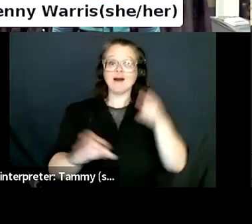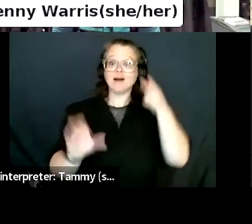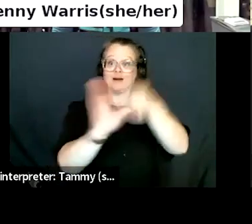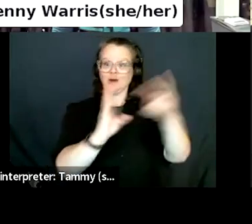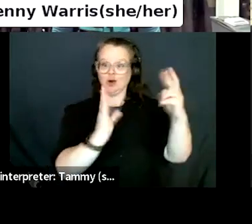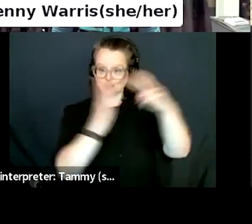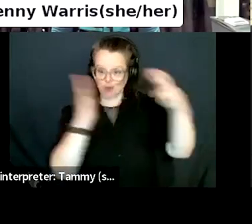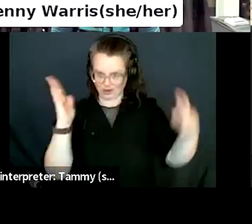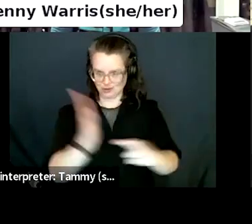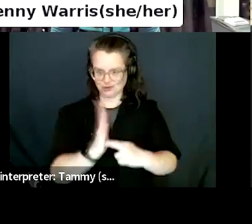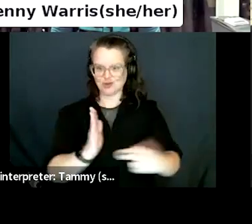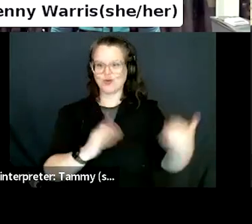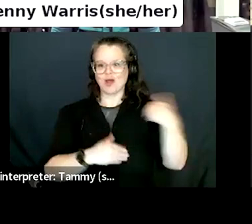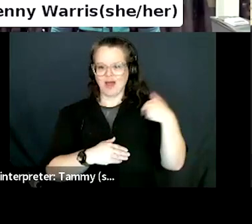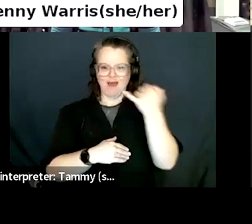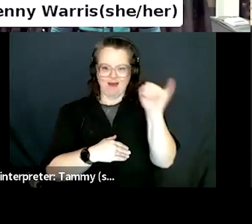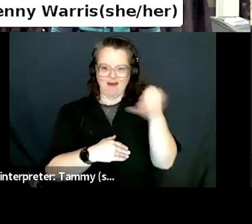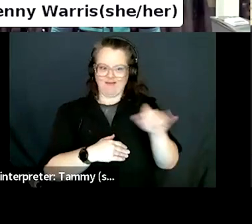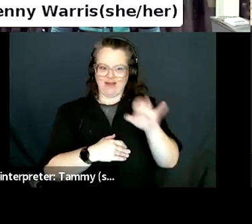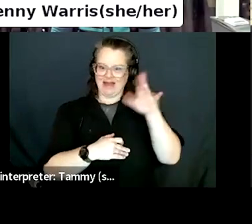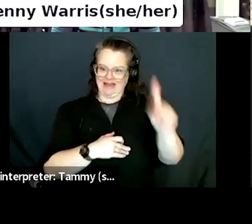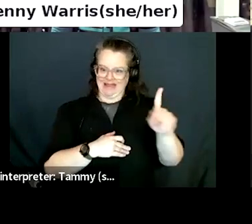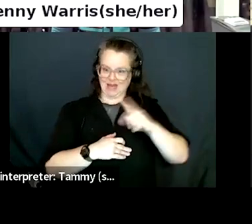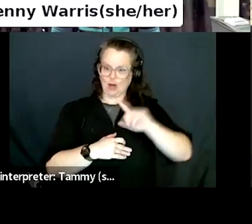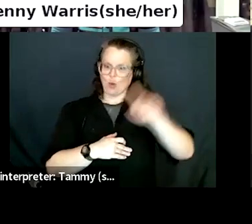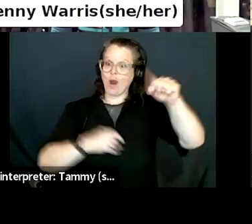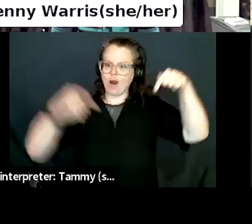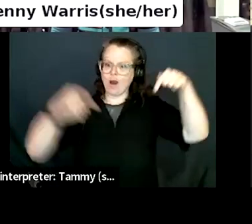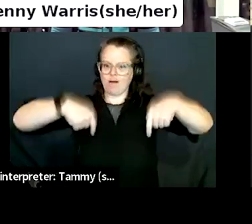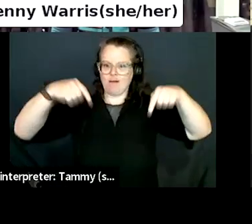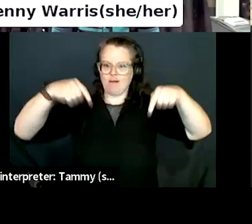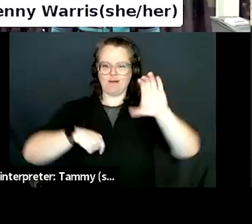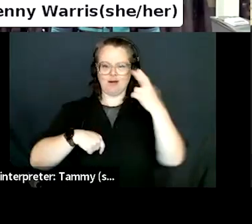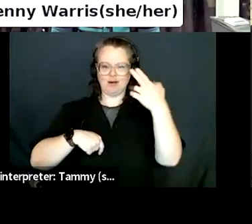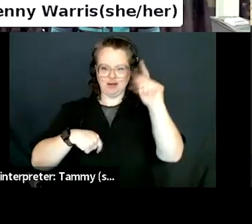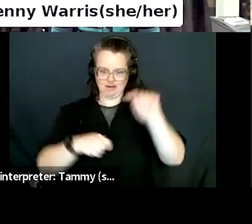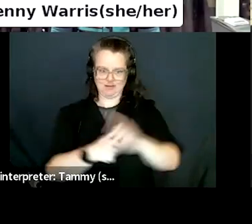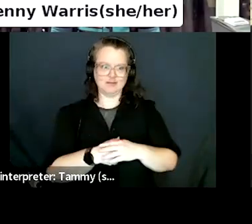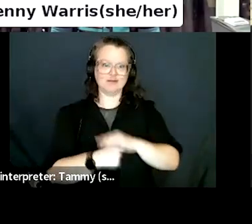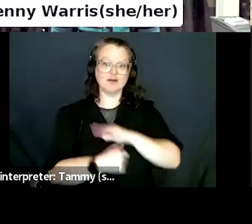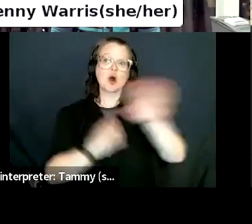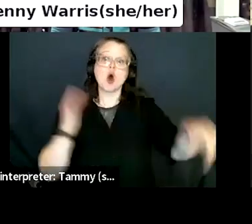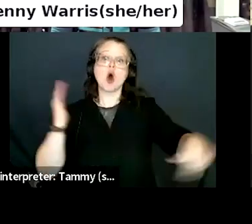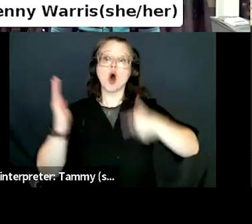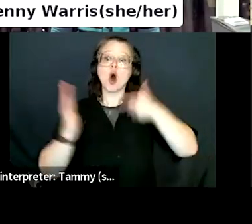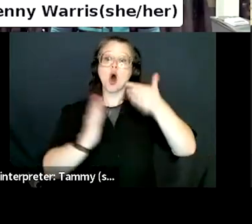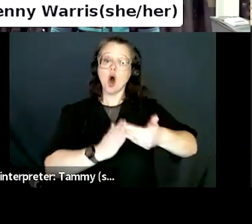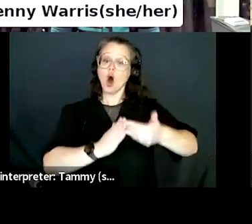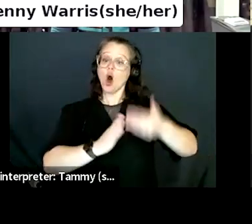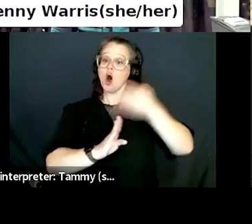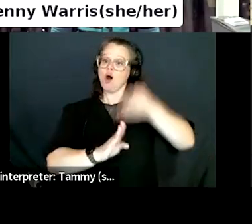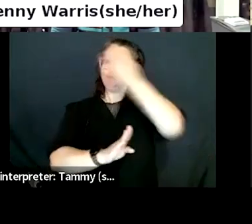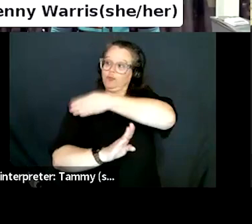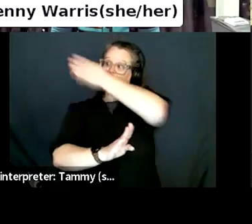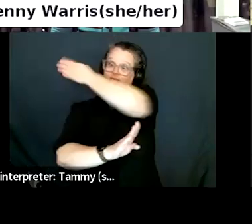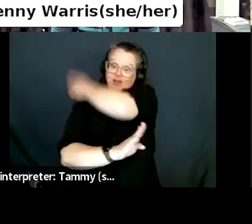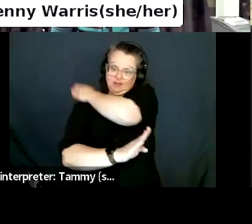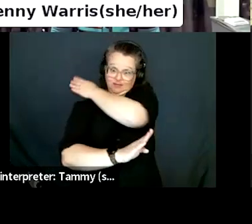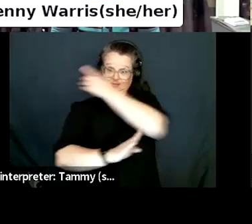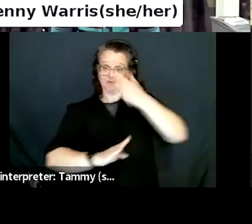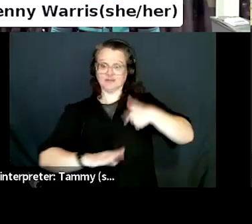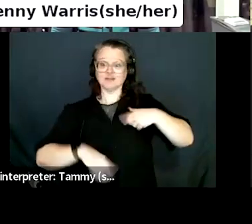the link we'll be dropping in the chat. Find information about all upcoming sessions and recordings of previous sessions on our website,